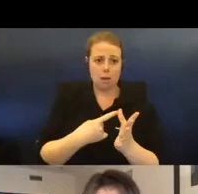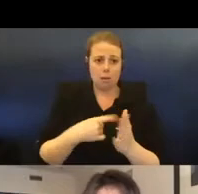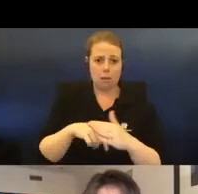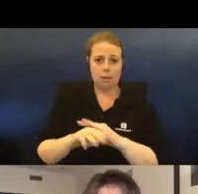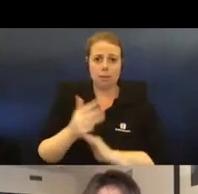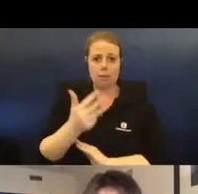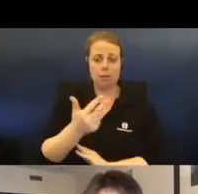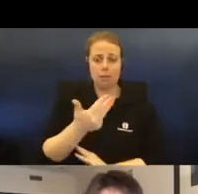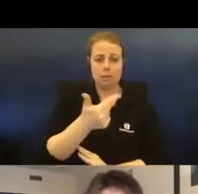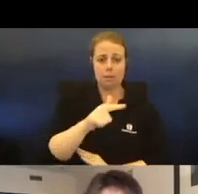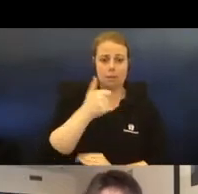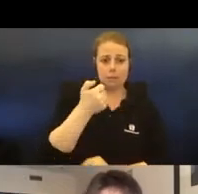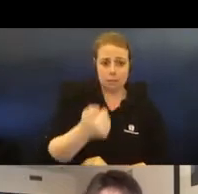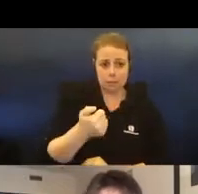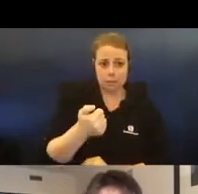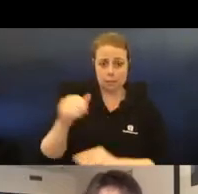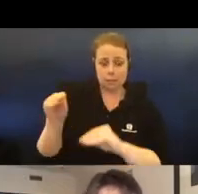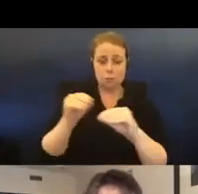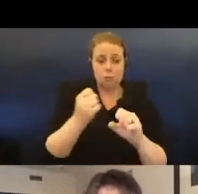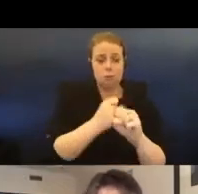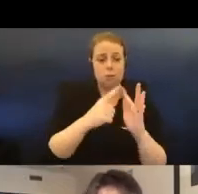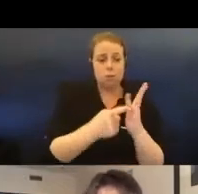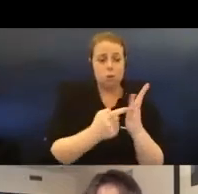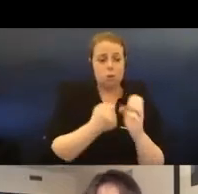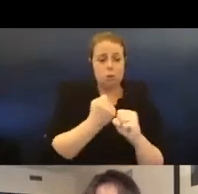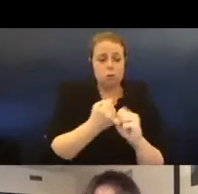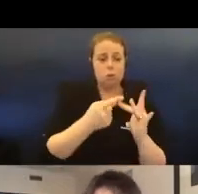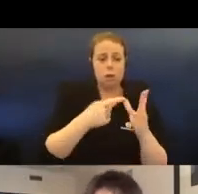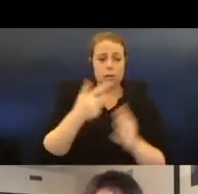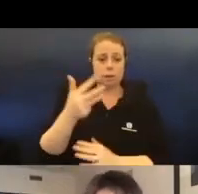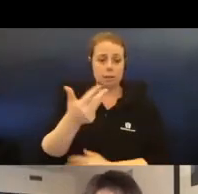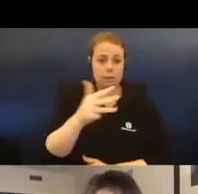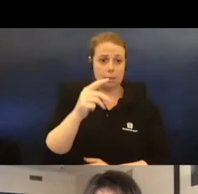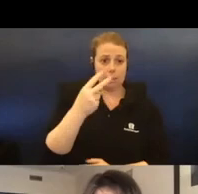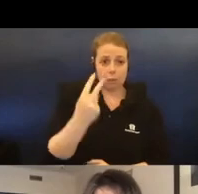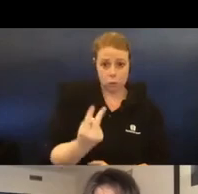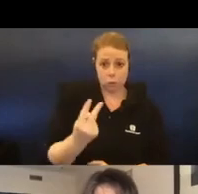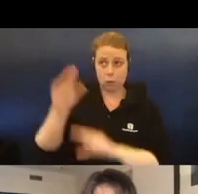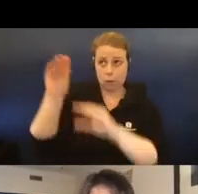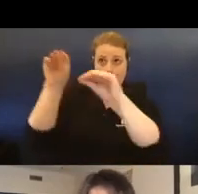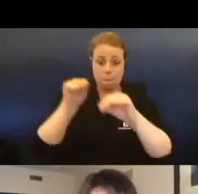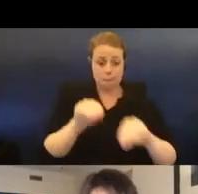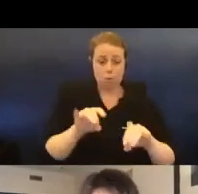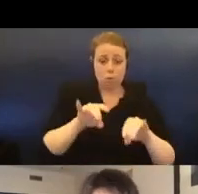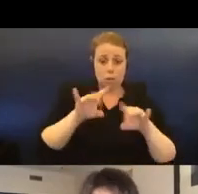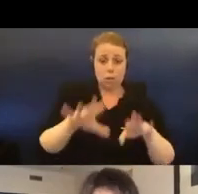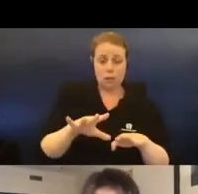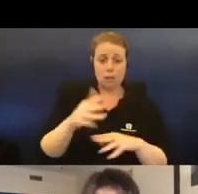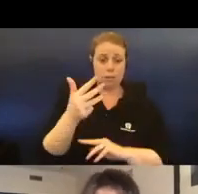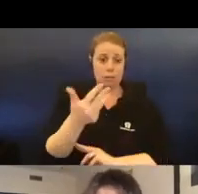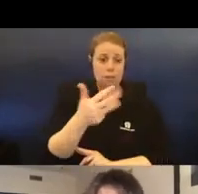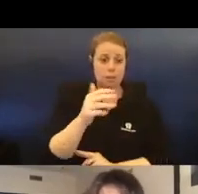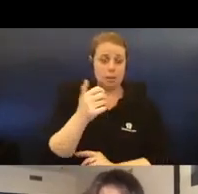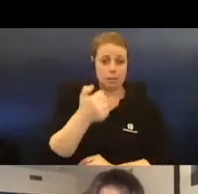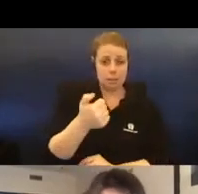in Russia in 1992, and a migrant settler in this indigenous land in 1996. My ancestry is